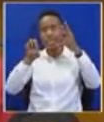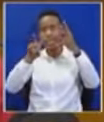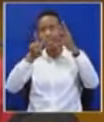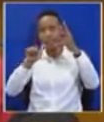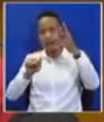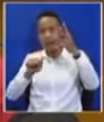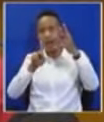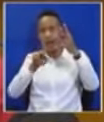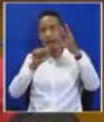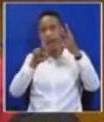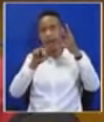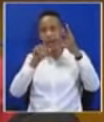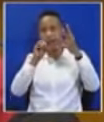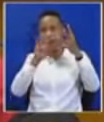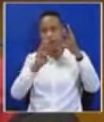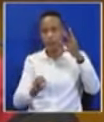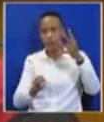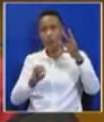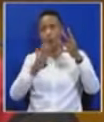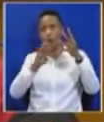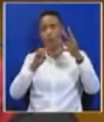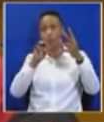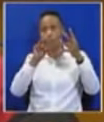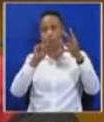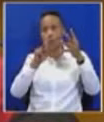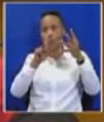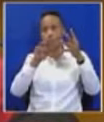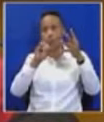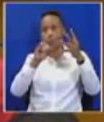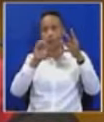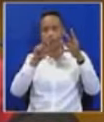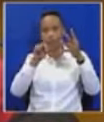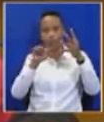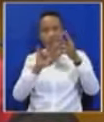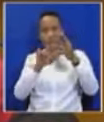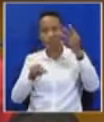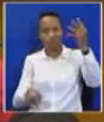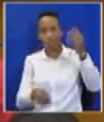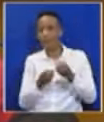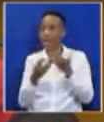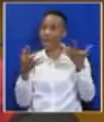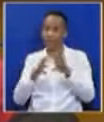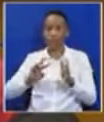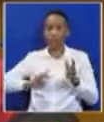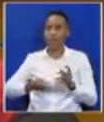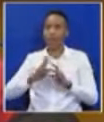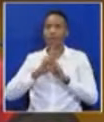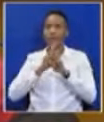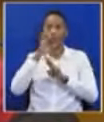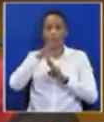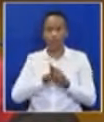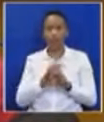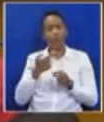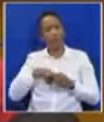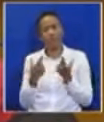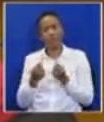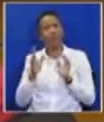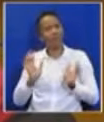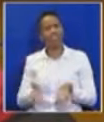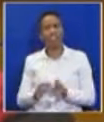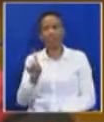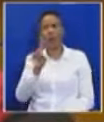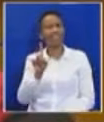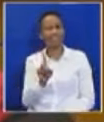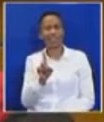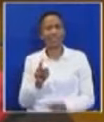and many, many more who were not reported. What have we done to our sons, our brothers, our fathers, and